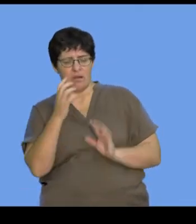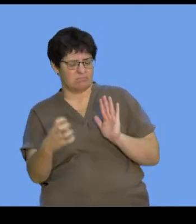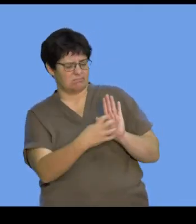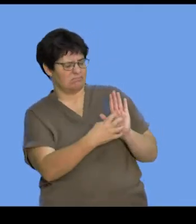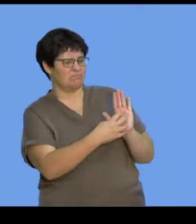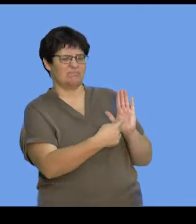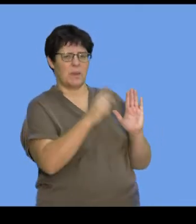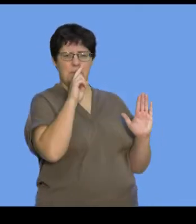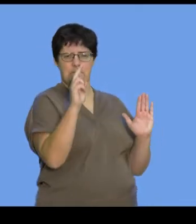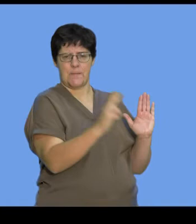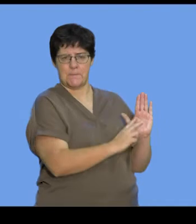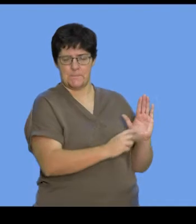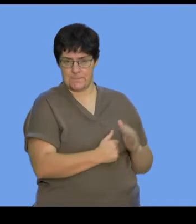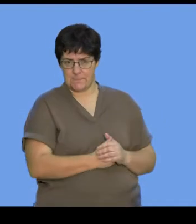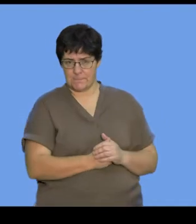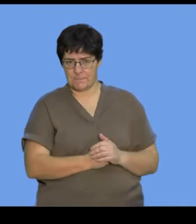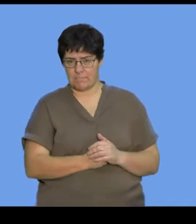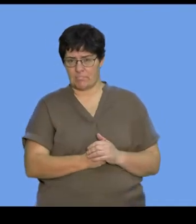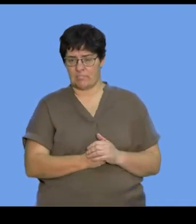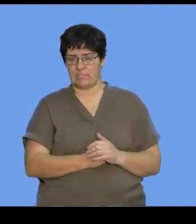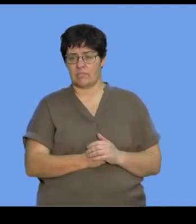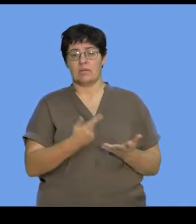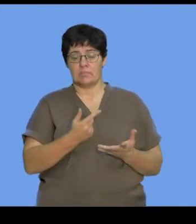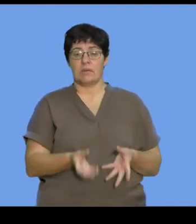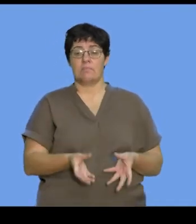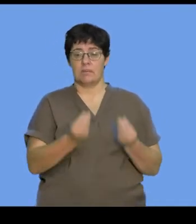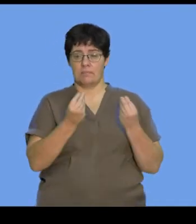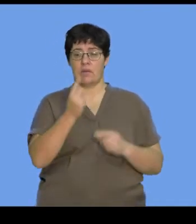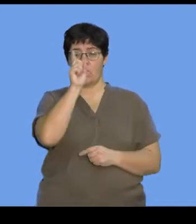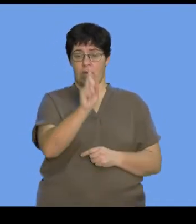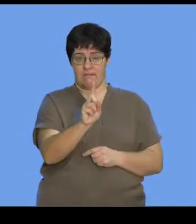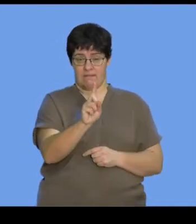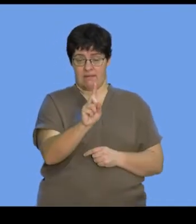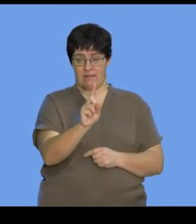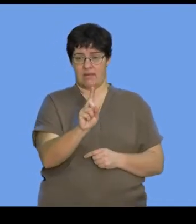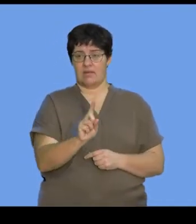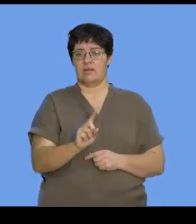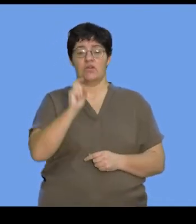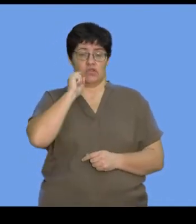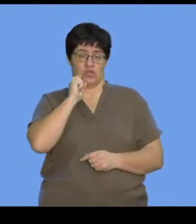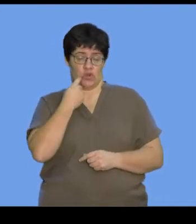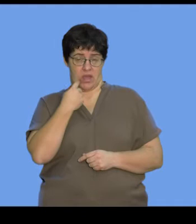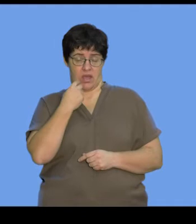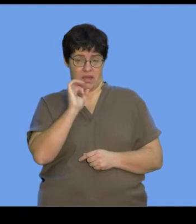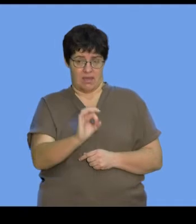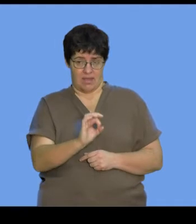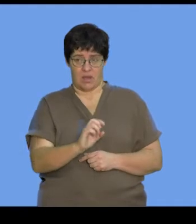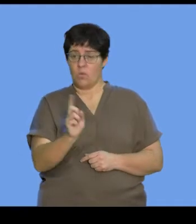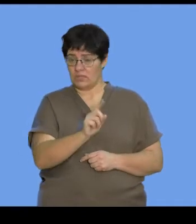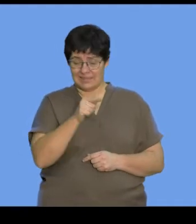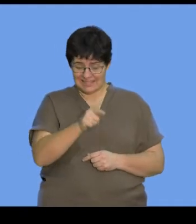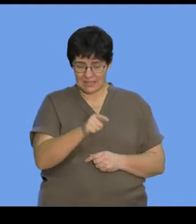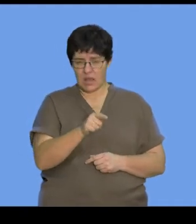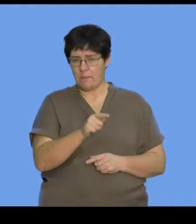in a diagrammatic representation. So, as I said, it contains a single sugar molecule. In this case,